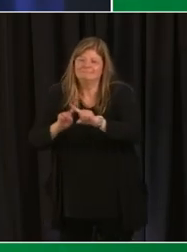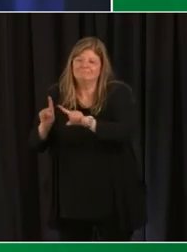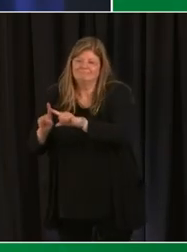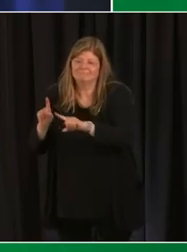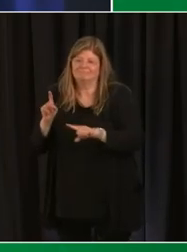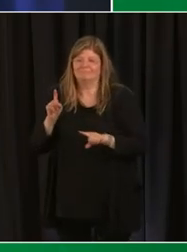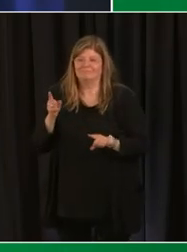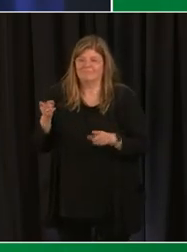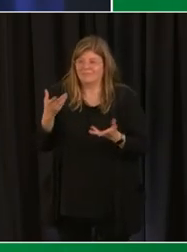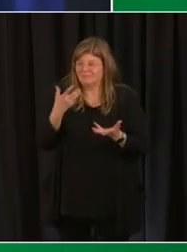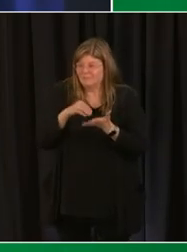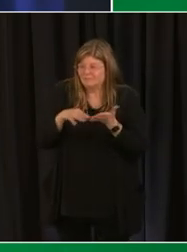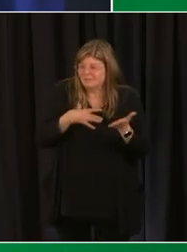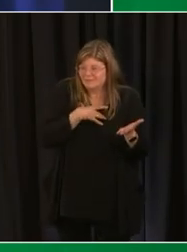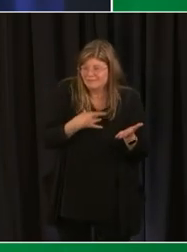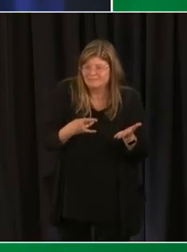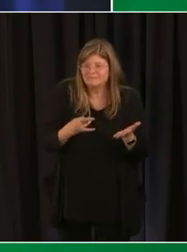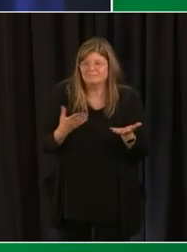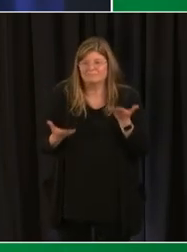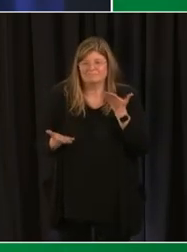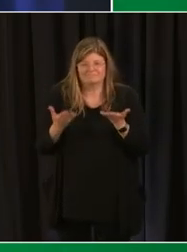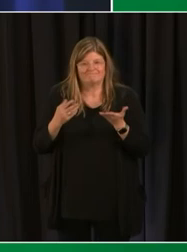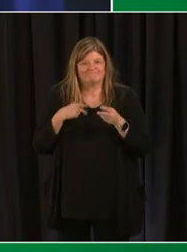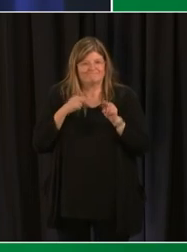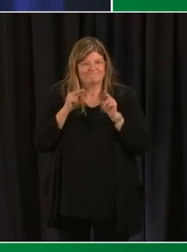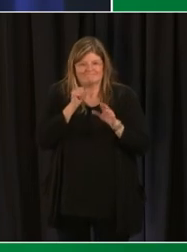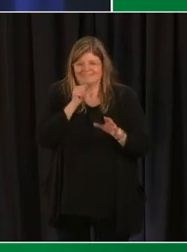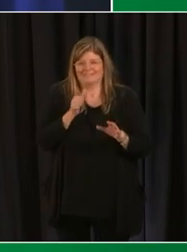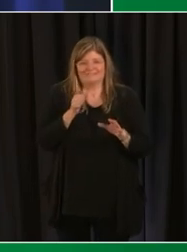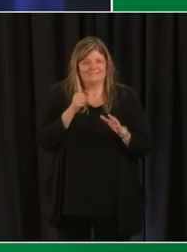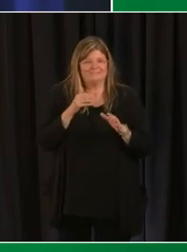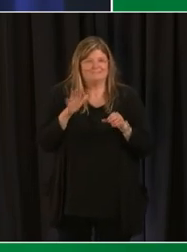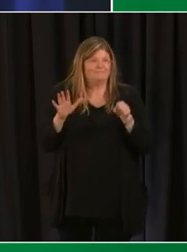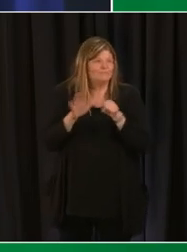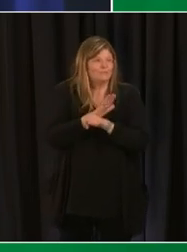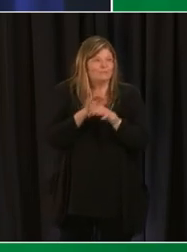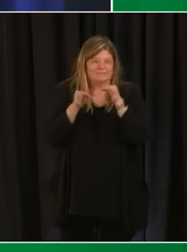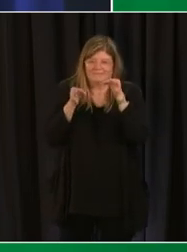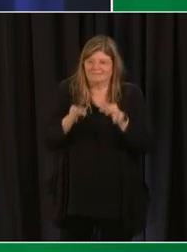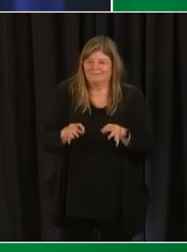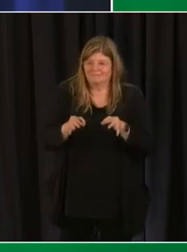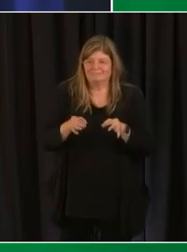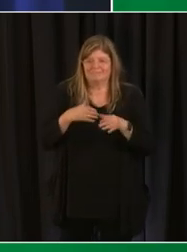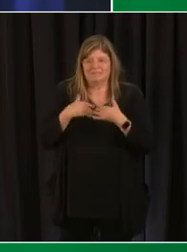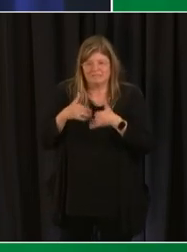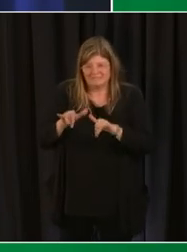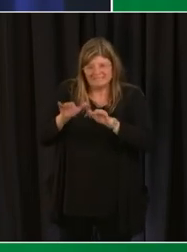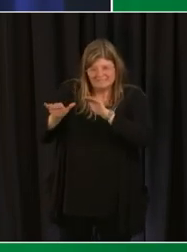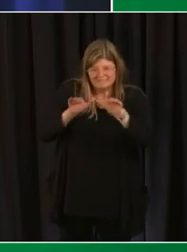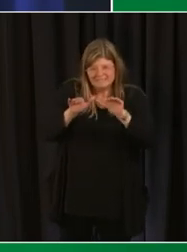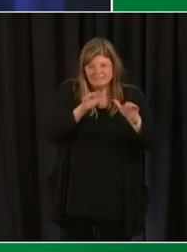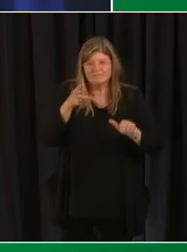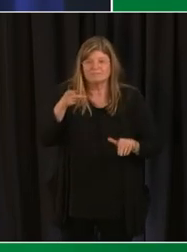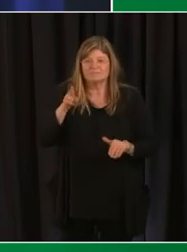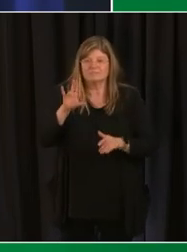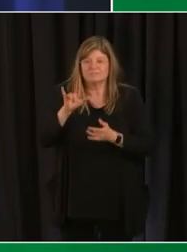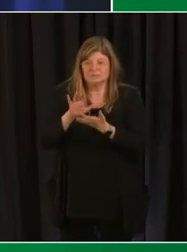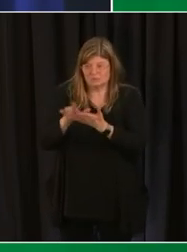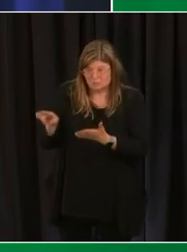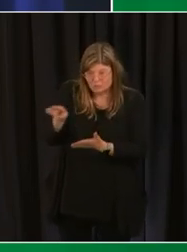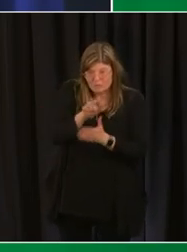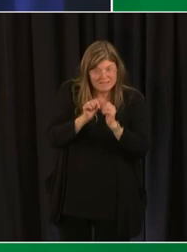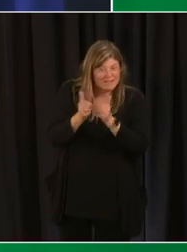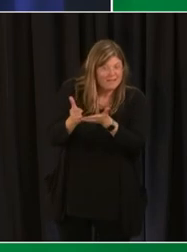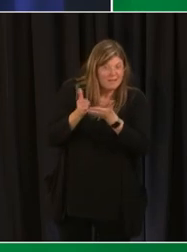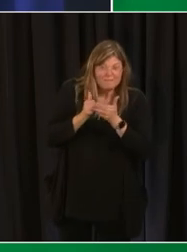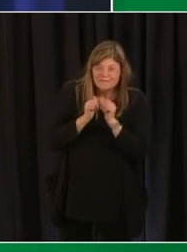that students uh typically participate in throughout the school year so as i always remind the public uh you can help us by